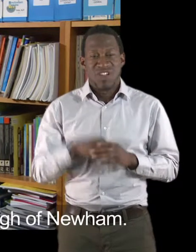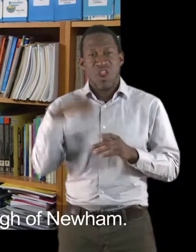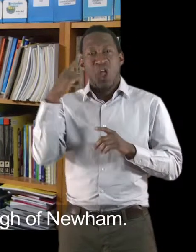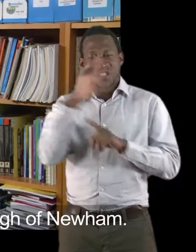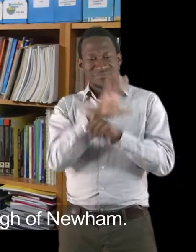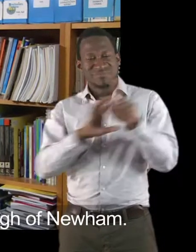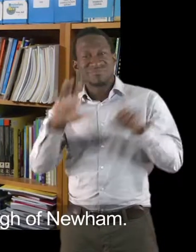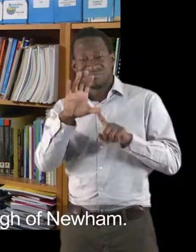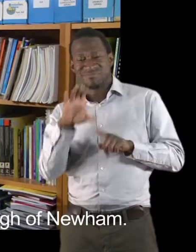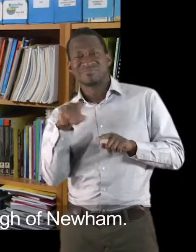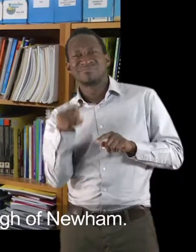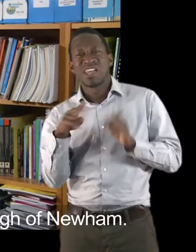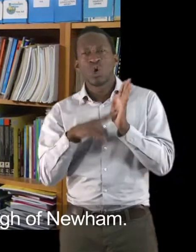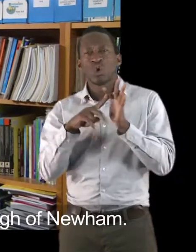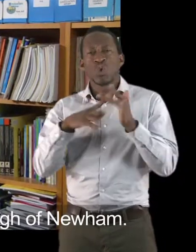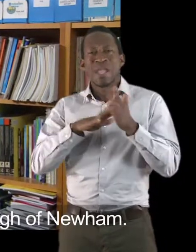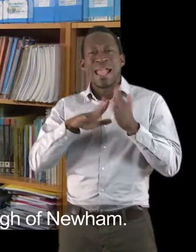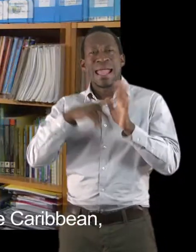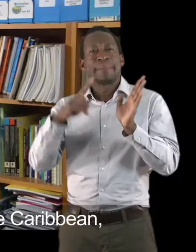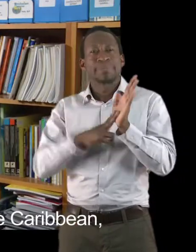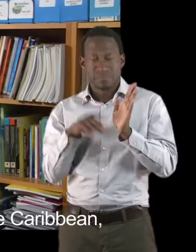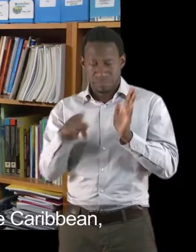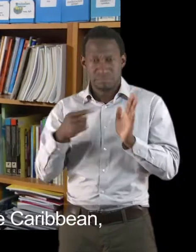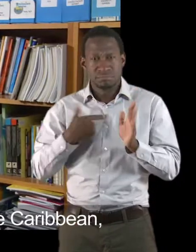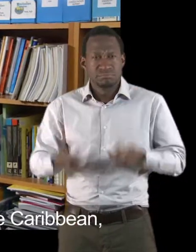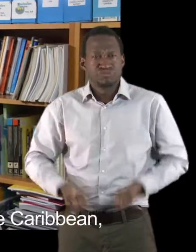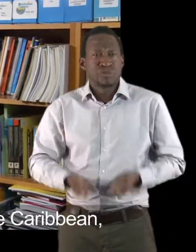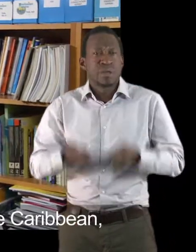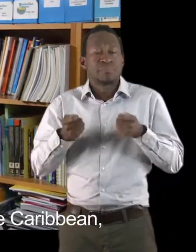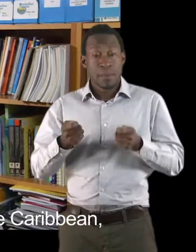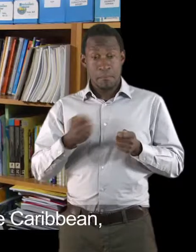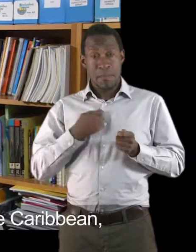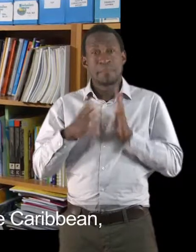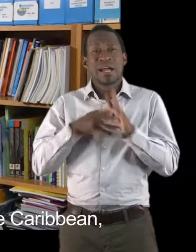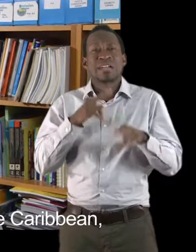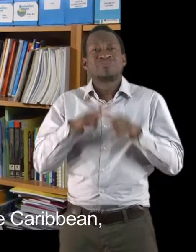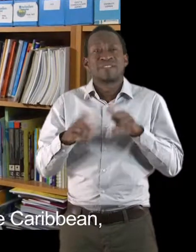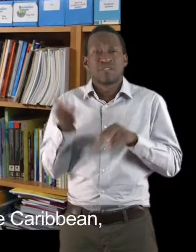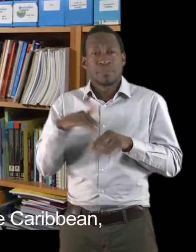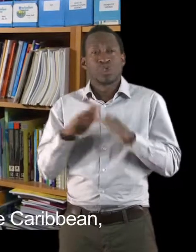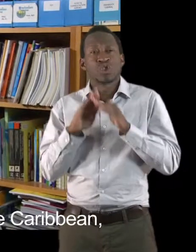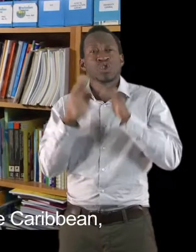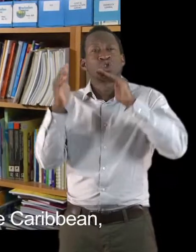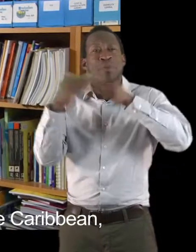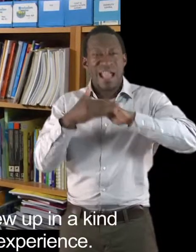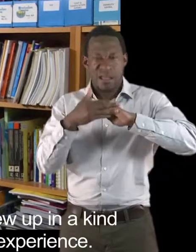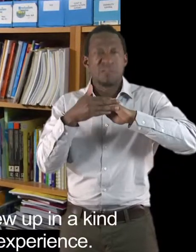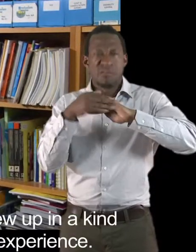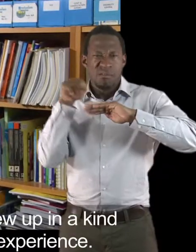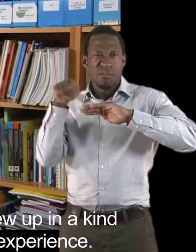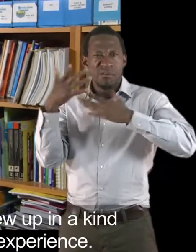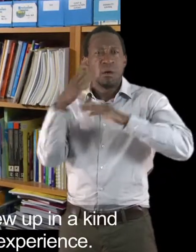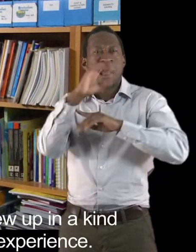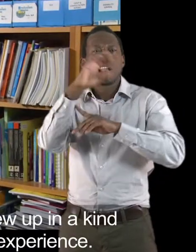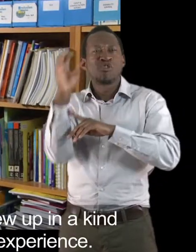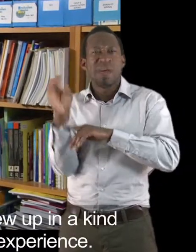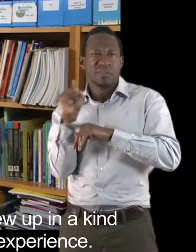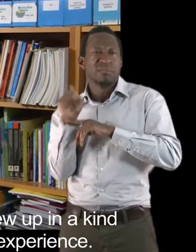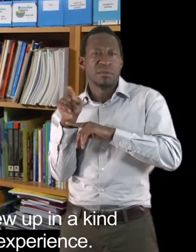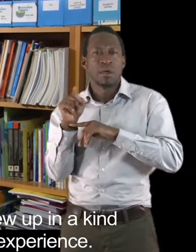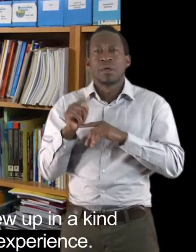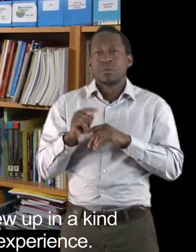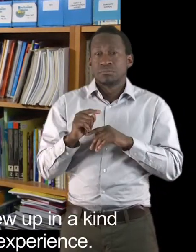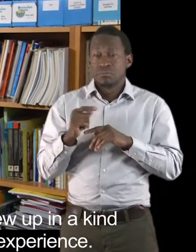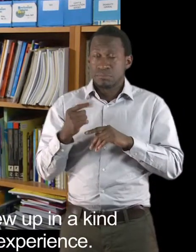I was raised in the London Bar of Noor. My parents had come from the Caribbean, Jamaica, so